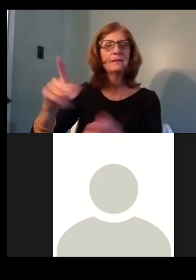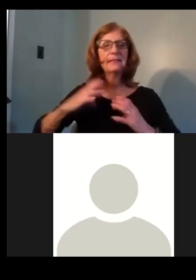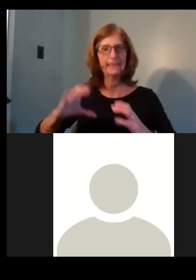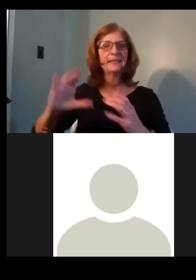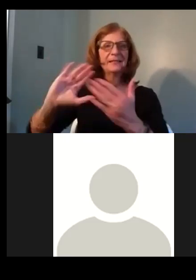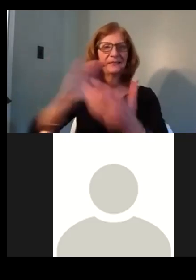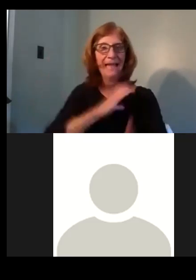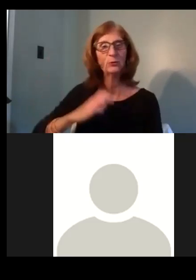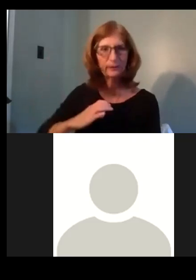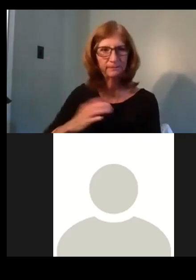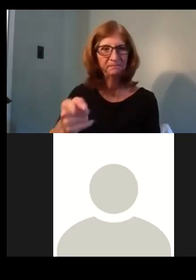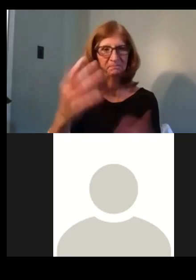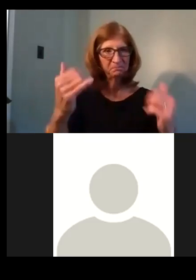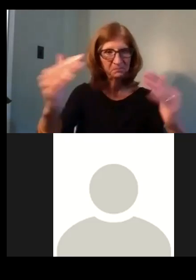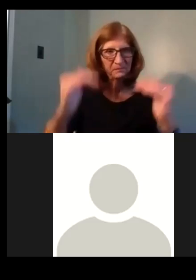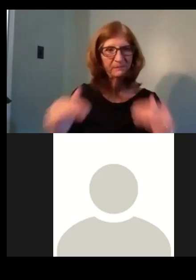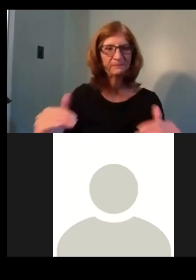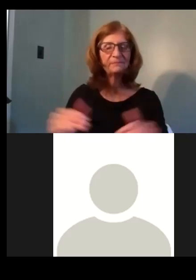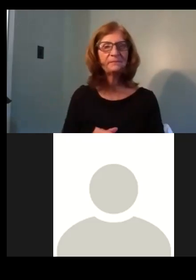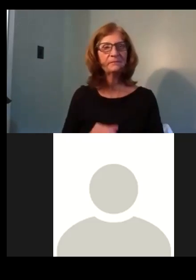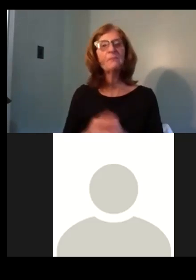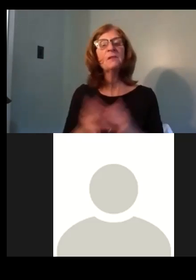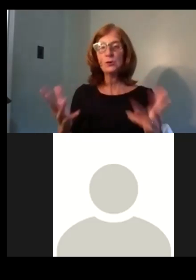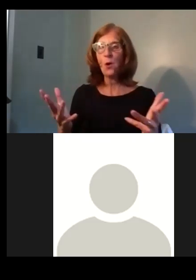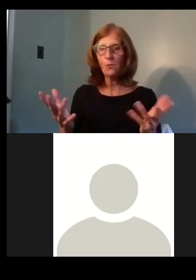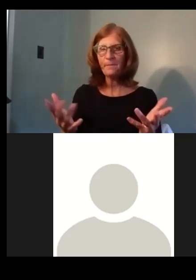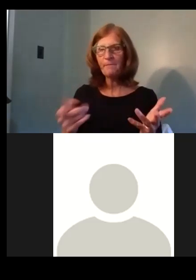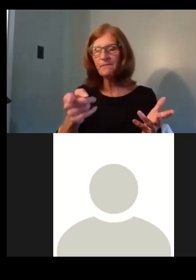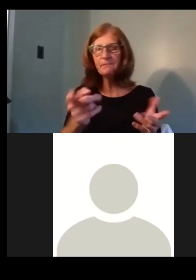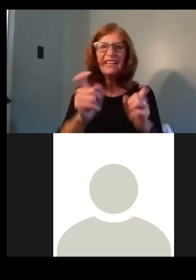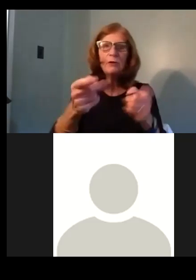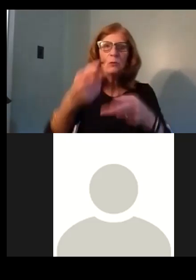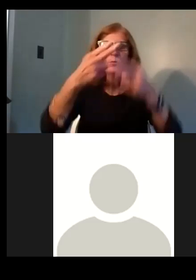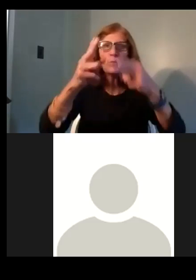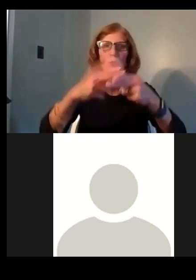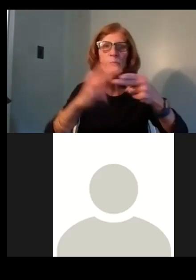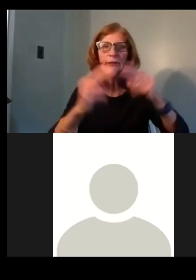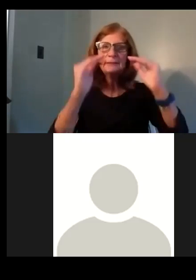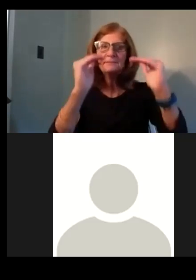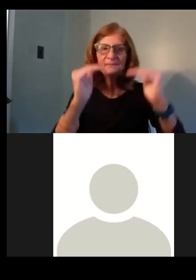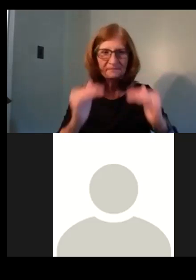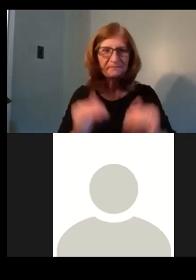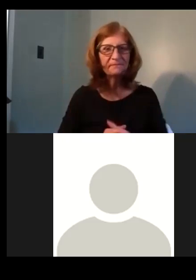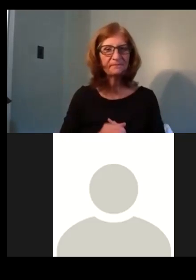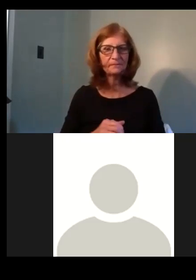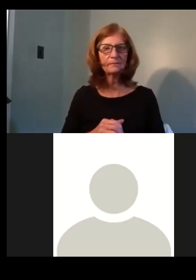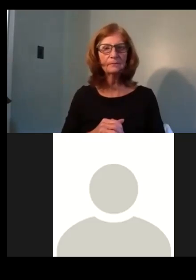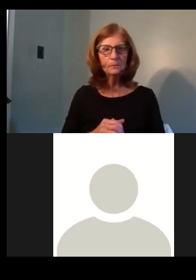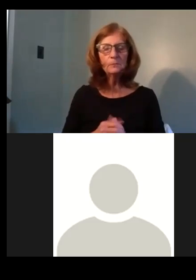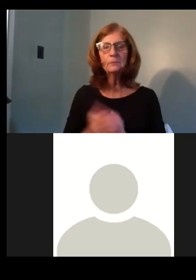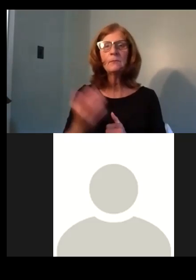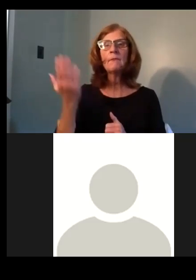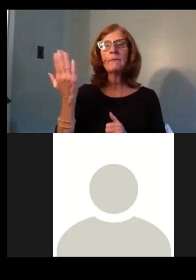Next slide, Daniel. Uh, so just a very quick, uh, review, uh, between 19,